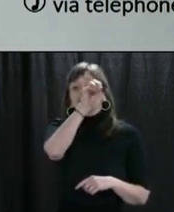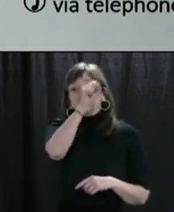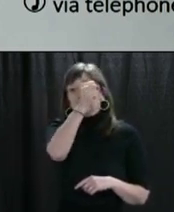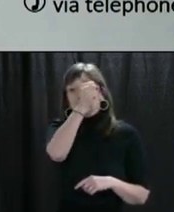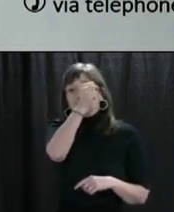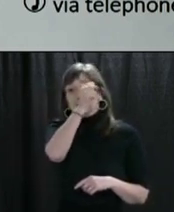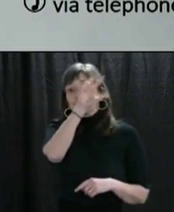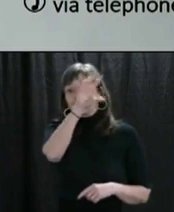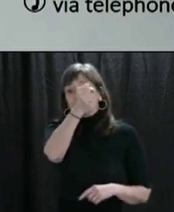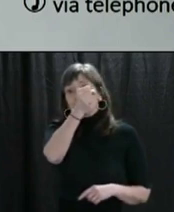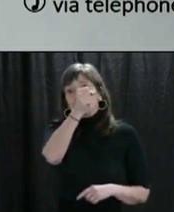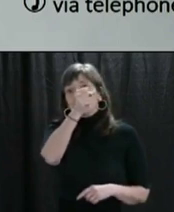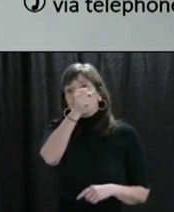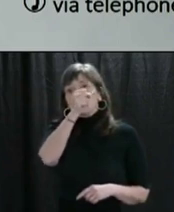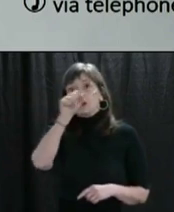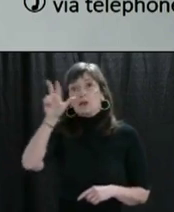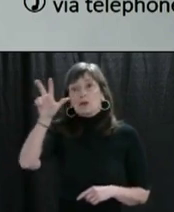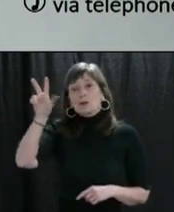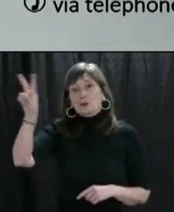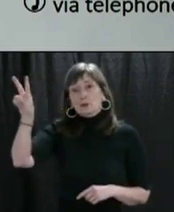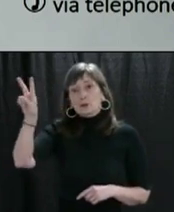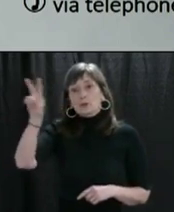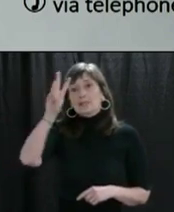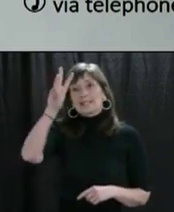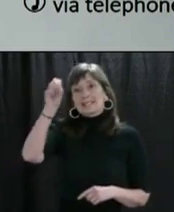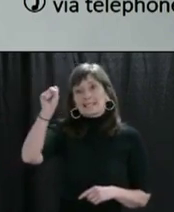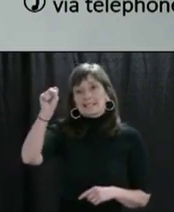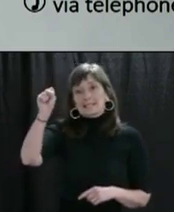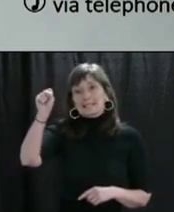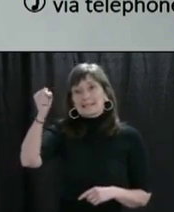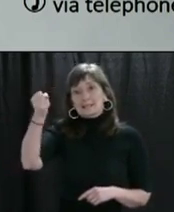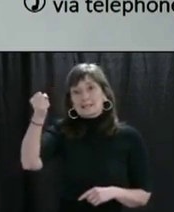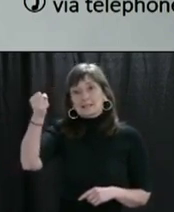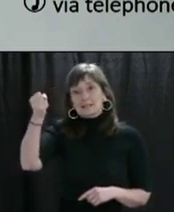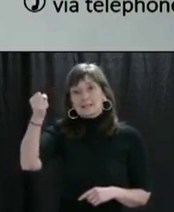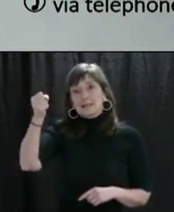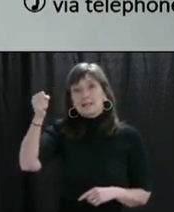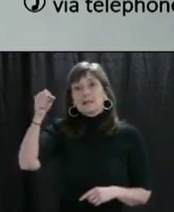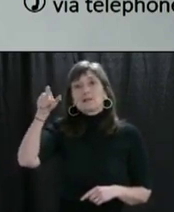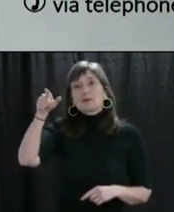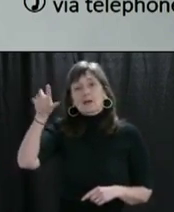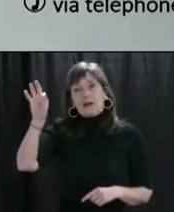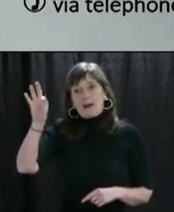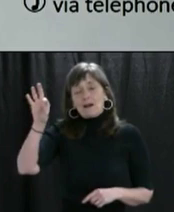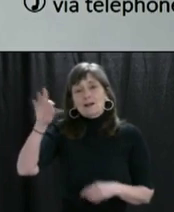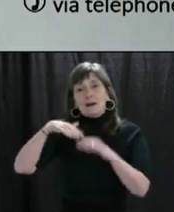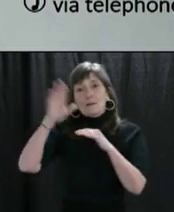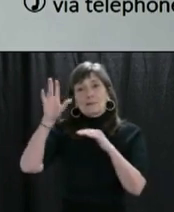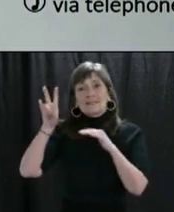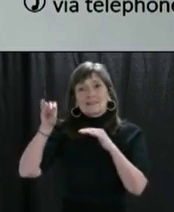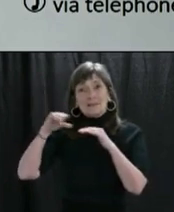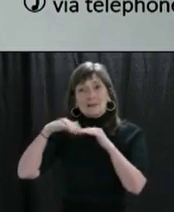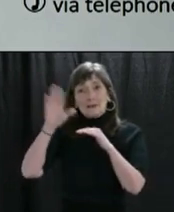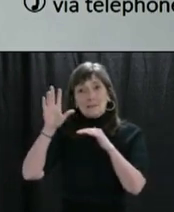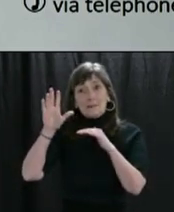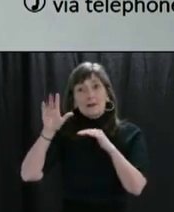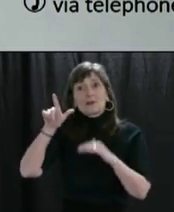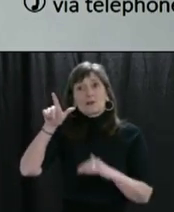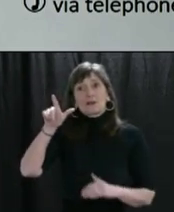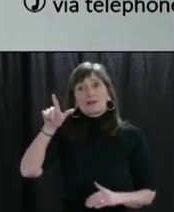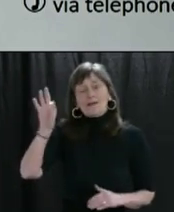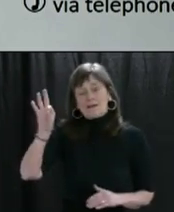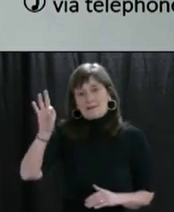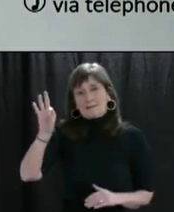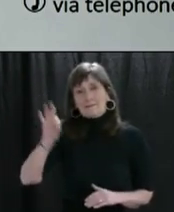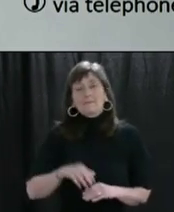are 70 or above. Nine people have been admitted to hospital due to the